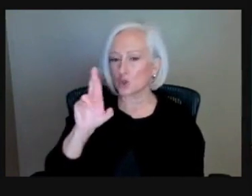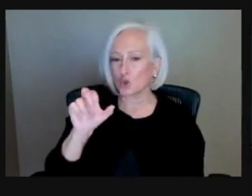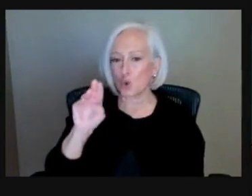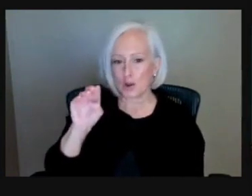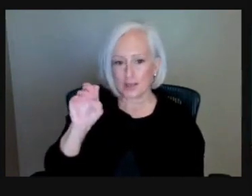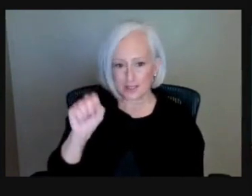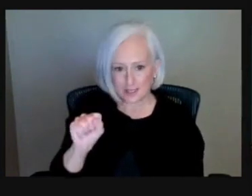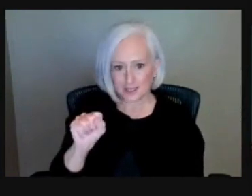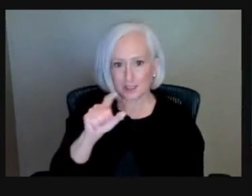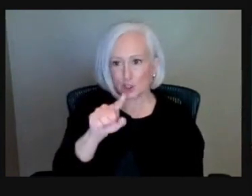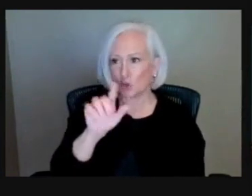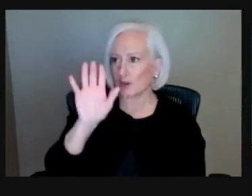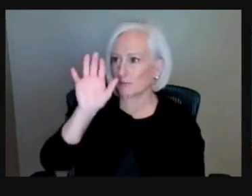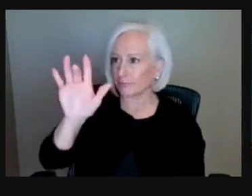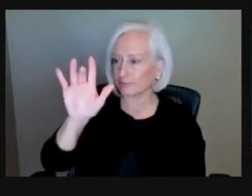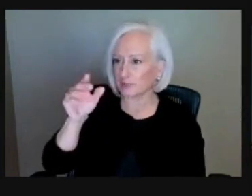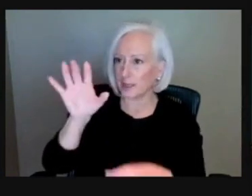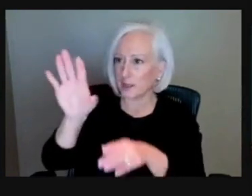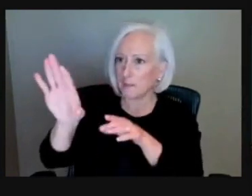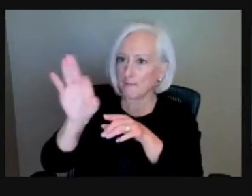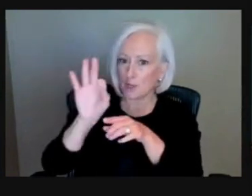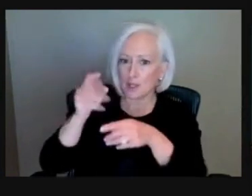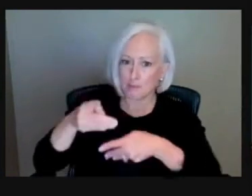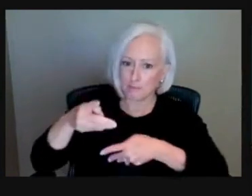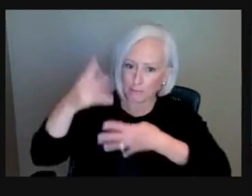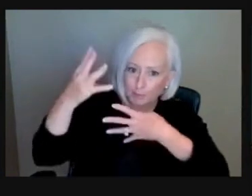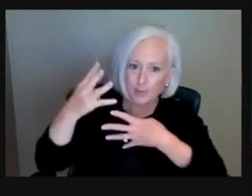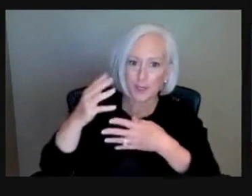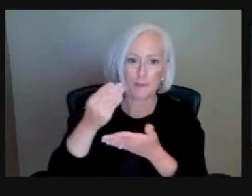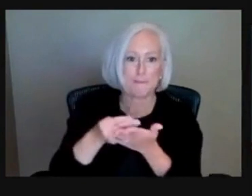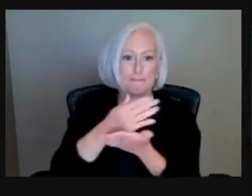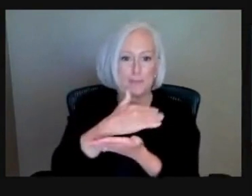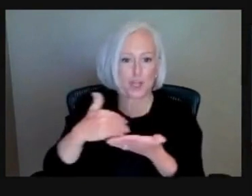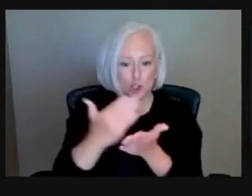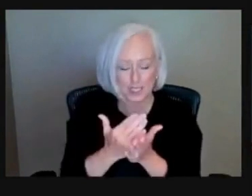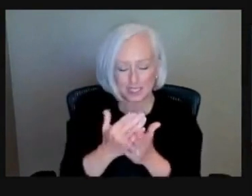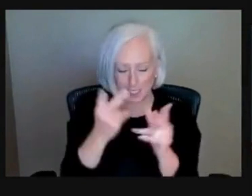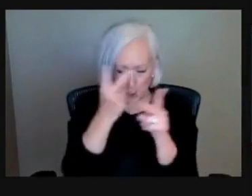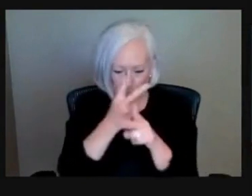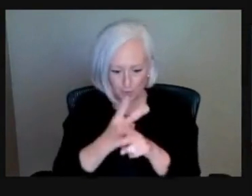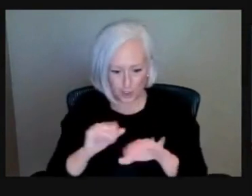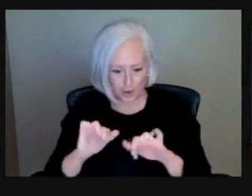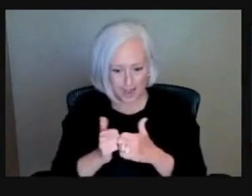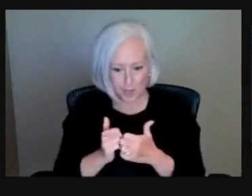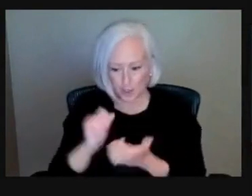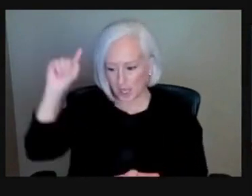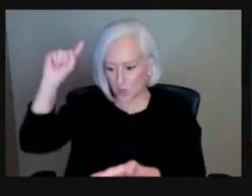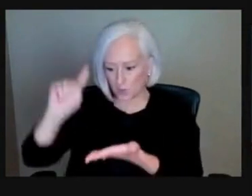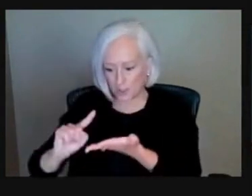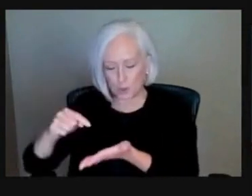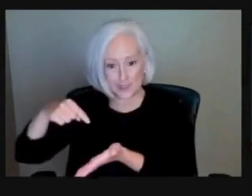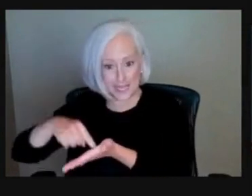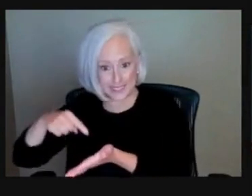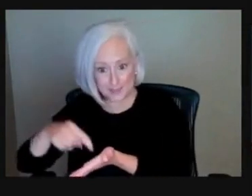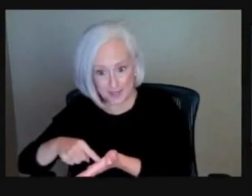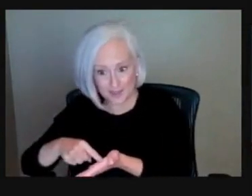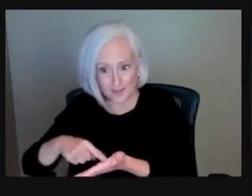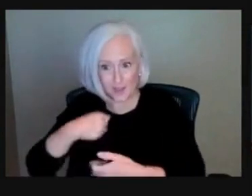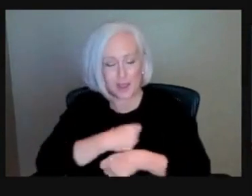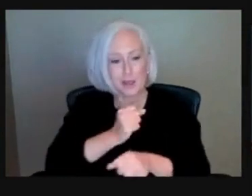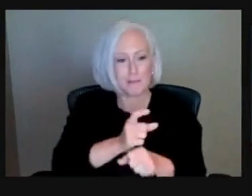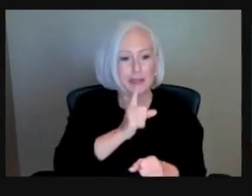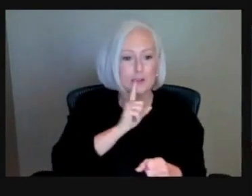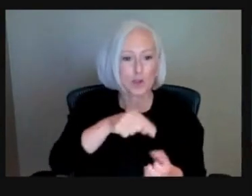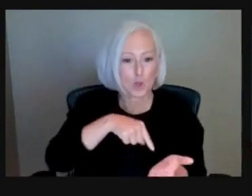do without temporarily or maybe even permanently. You want to call your service or call your bank and